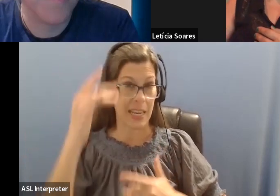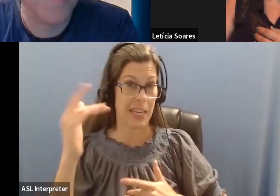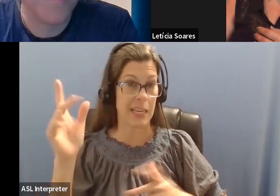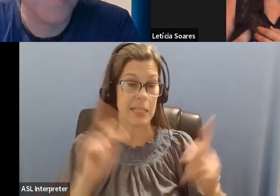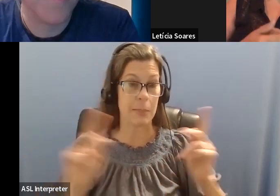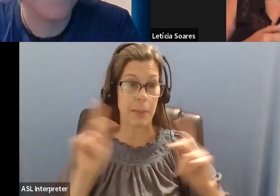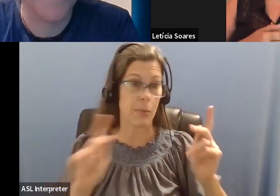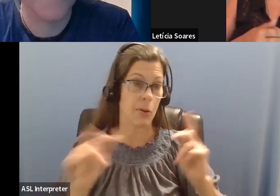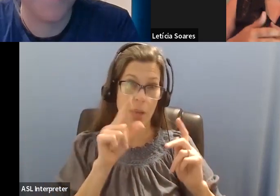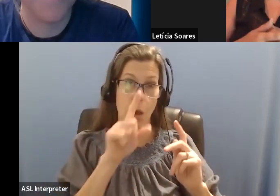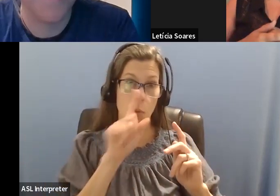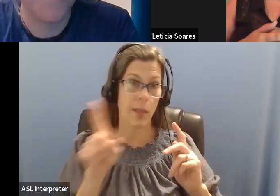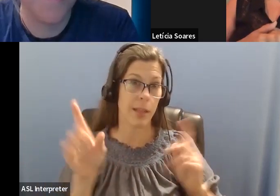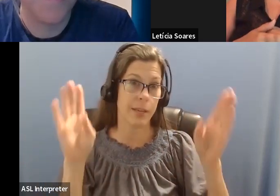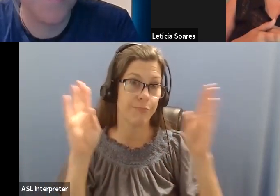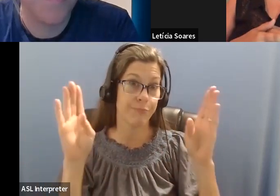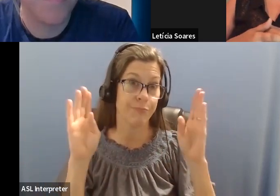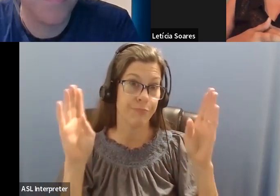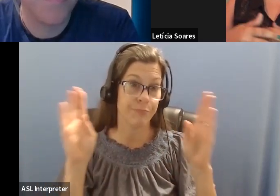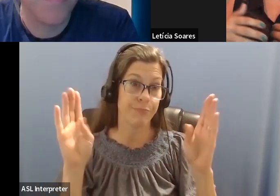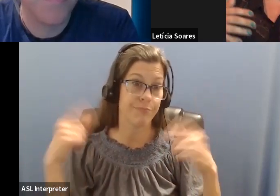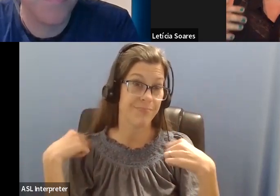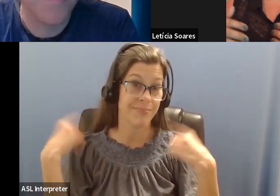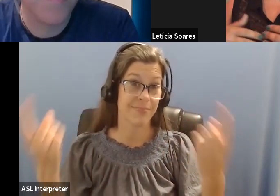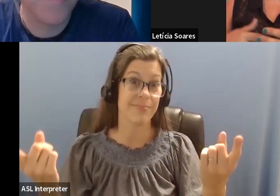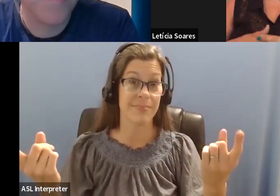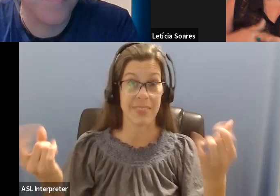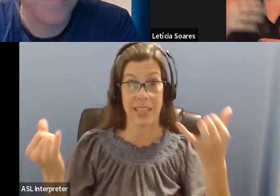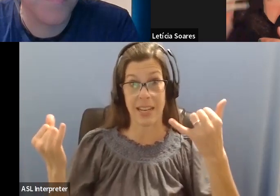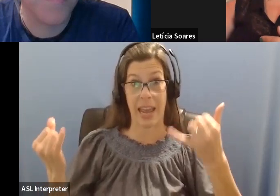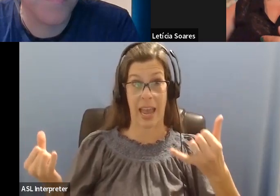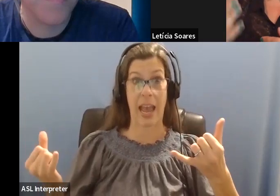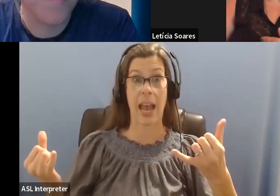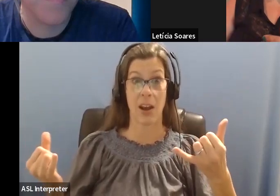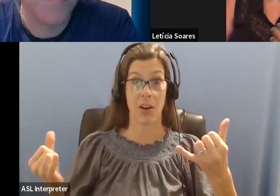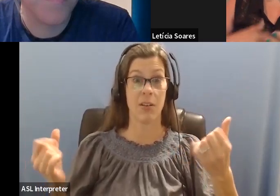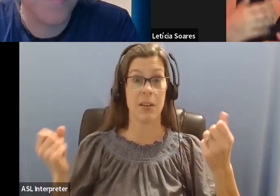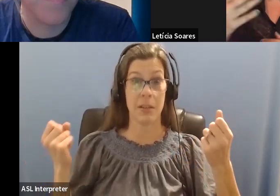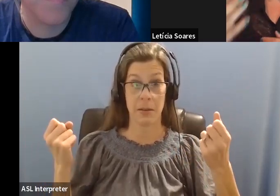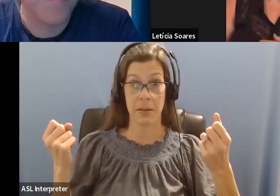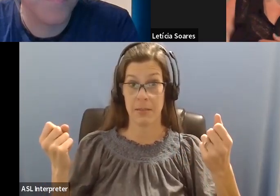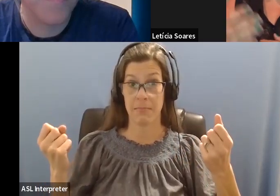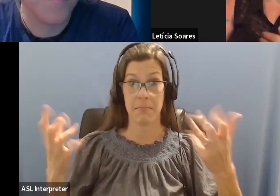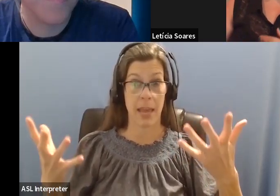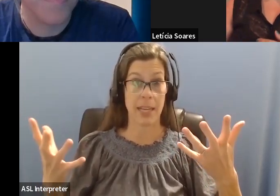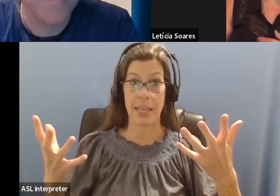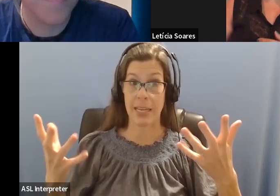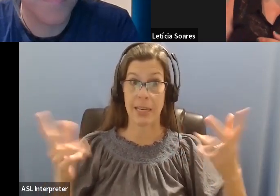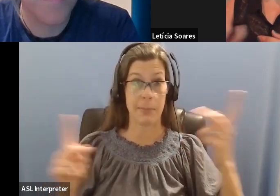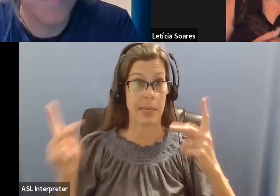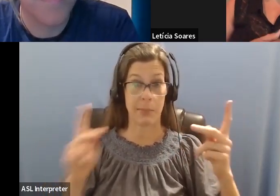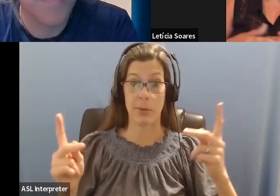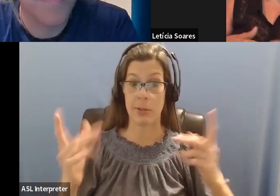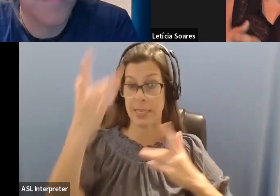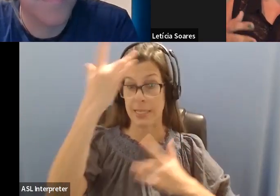deserves. Uh, and now, you know, we have this mass, uh, disabling event of the